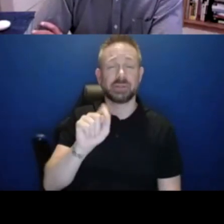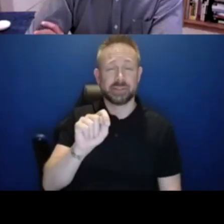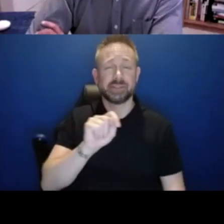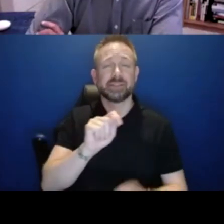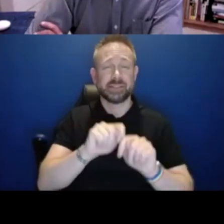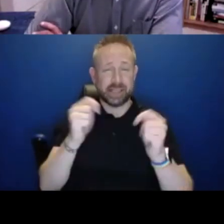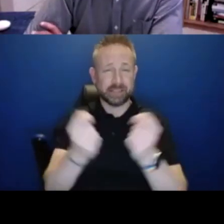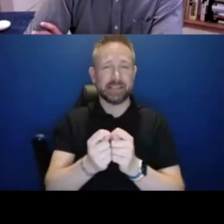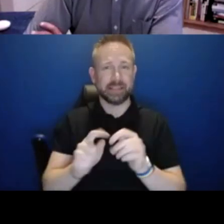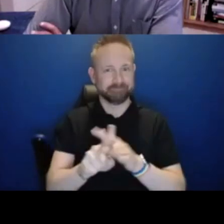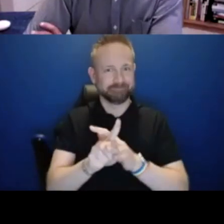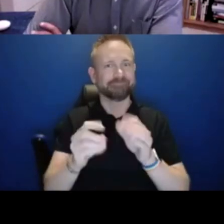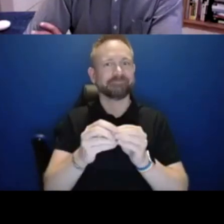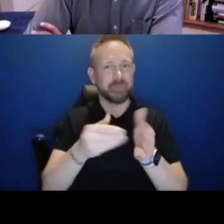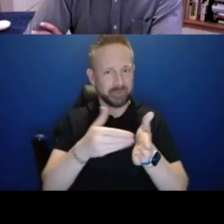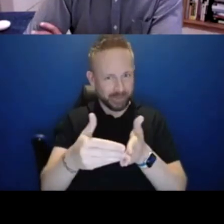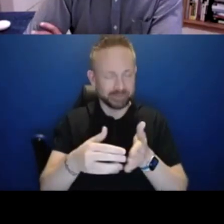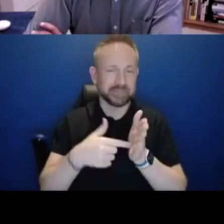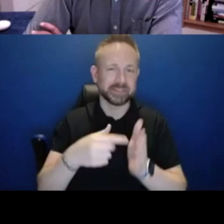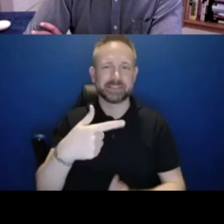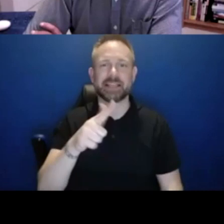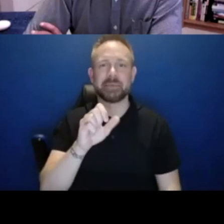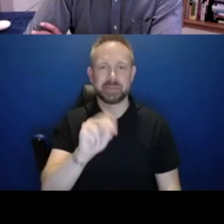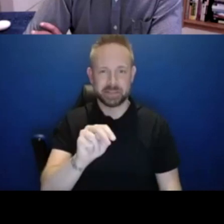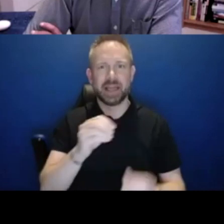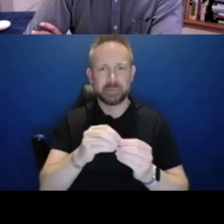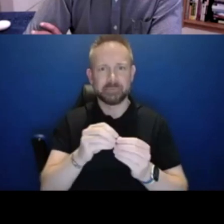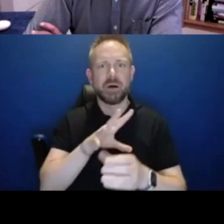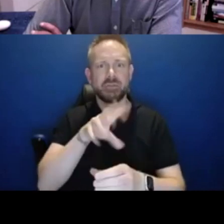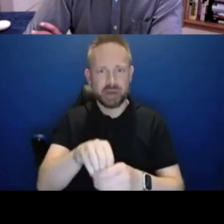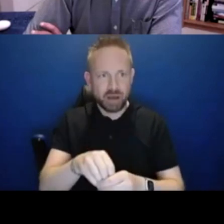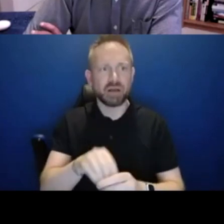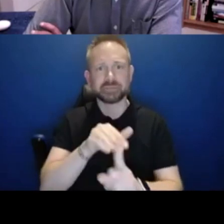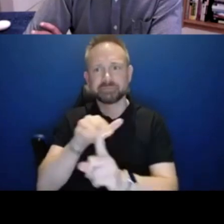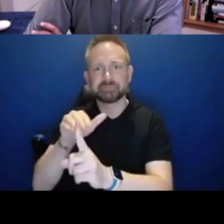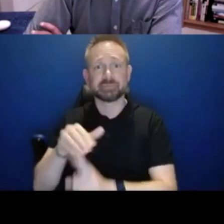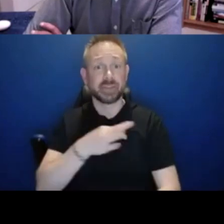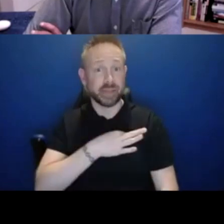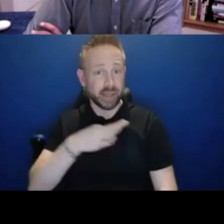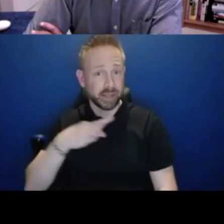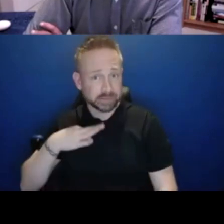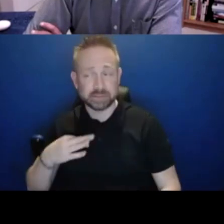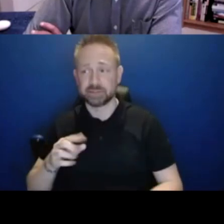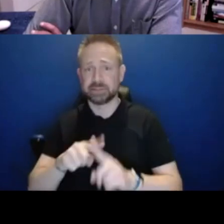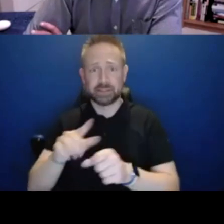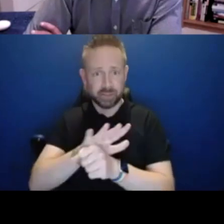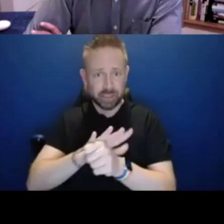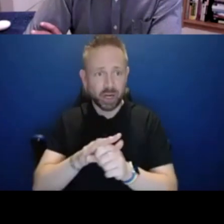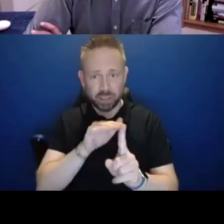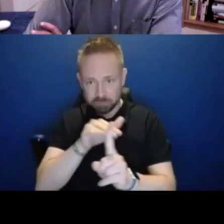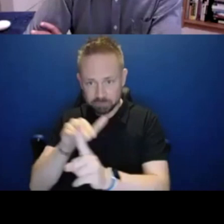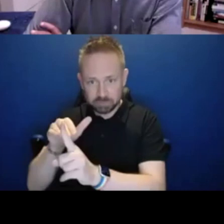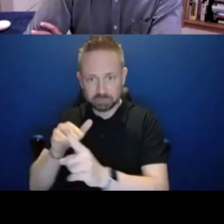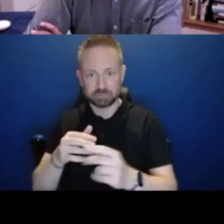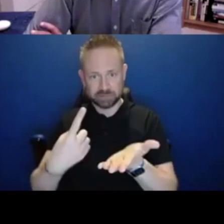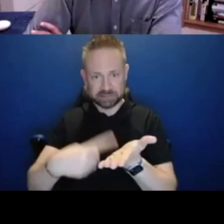Glenn Sabatier. They'll engage with those of you in faculties and units to work out the plan to create